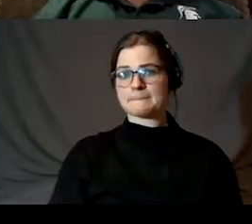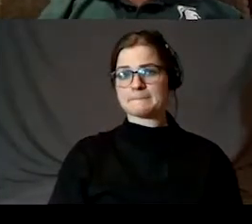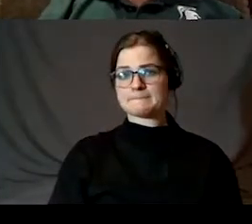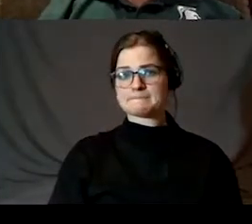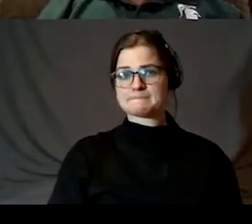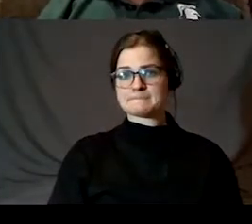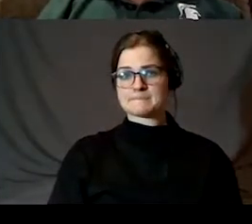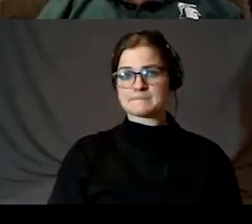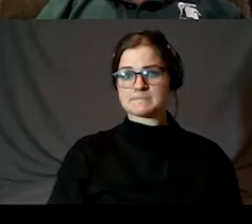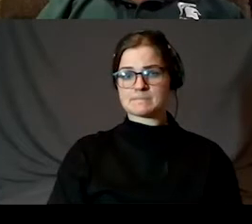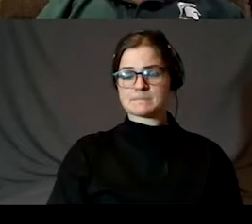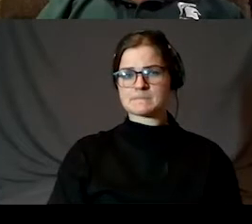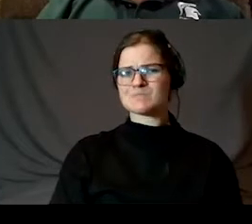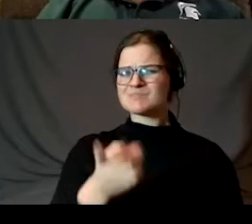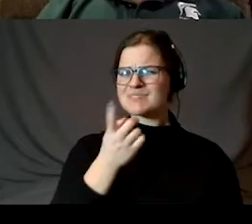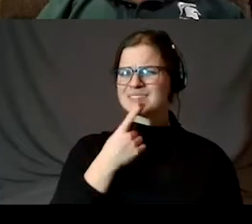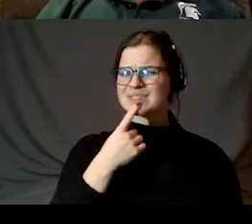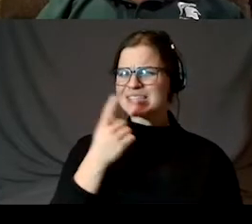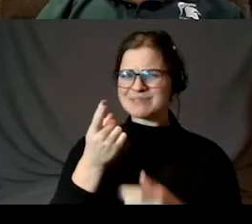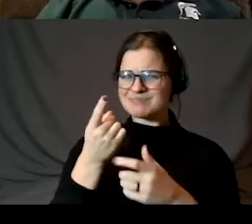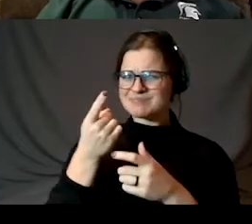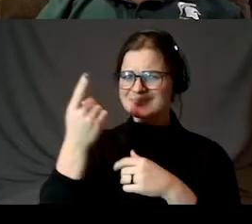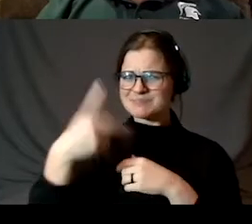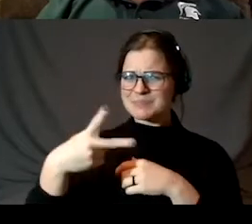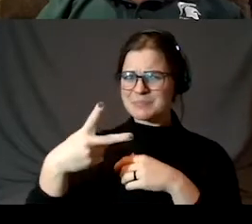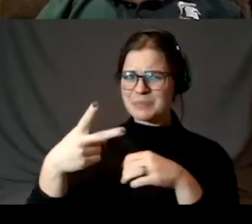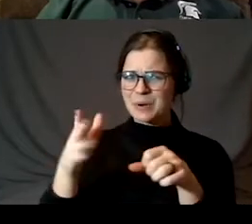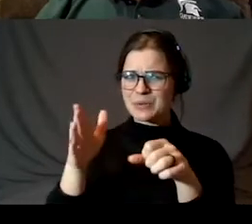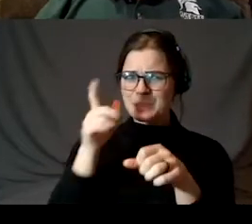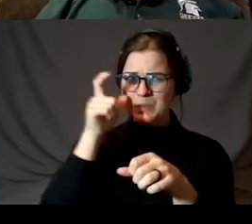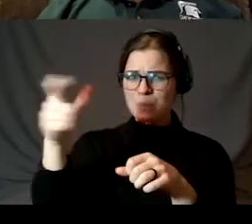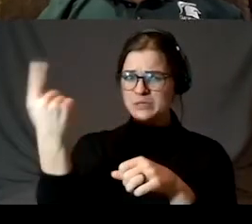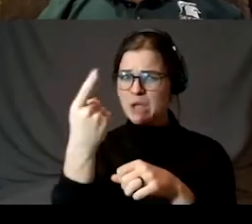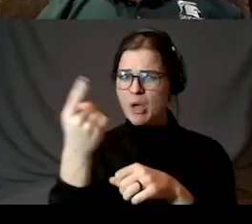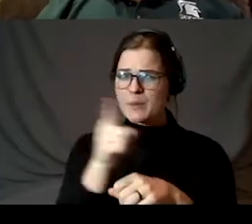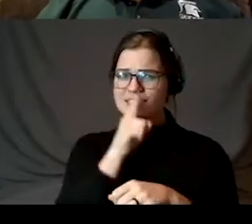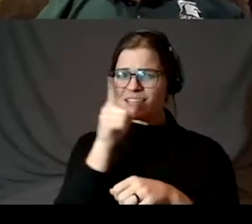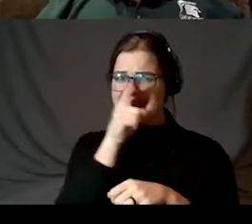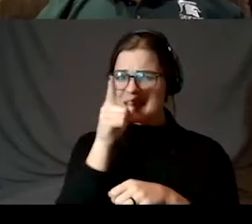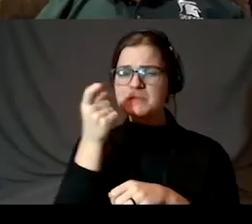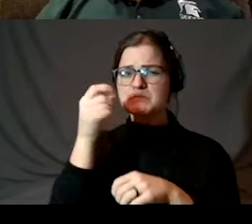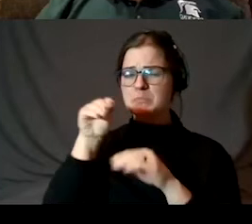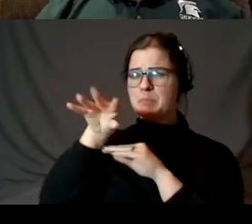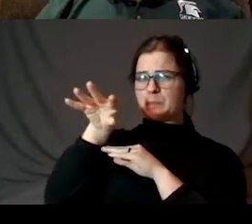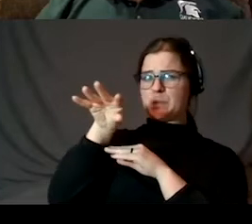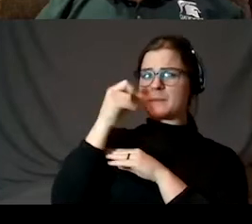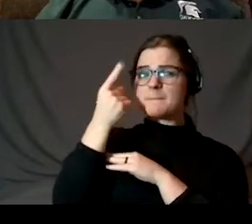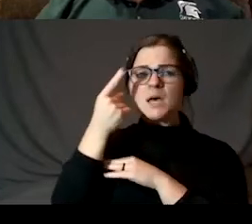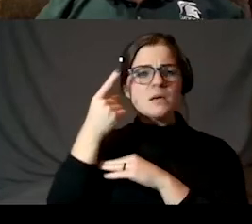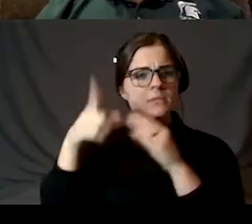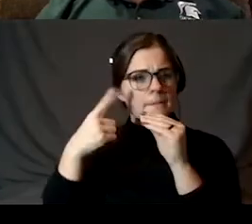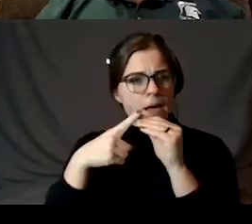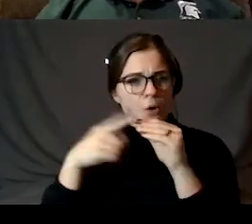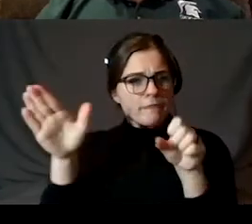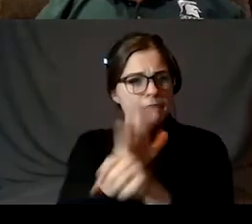You said that part of the moon is always lit, but what about a full moon? A full moon, if you look at the diagram here, here